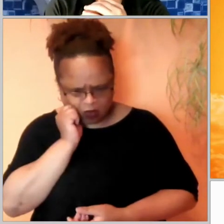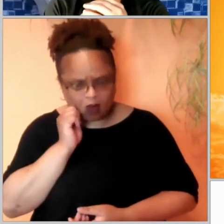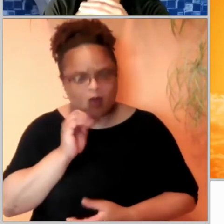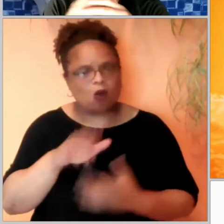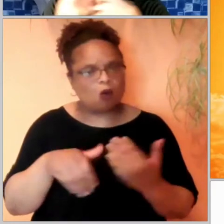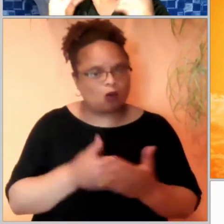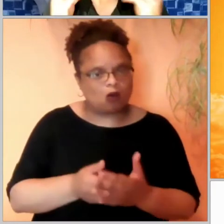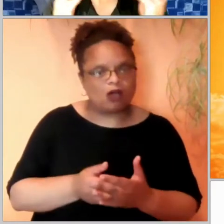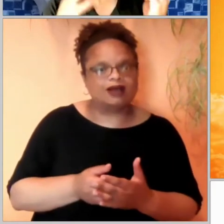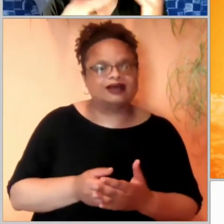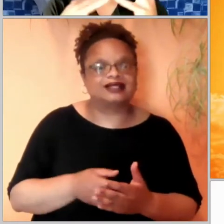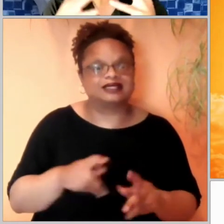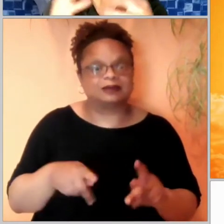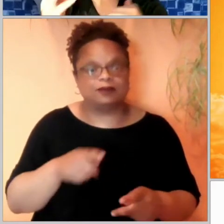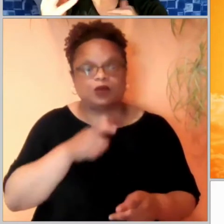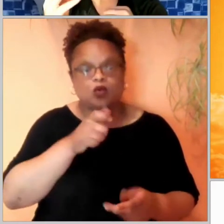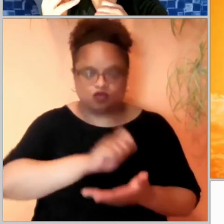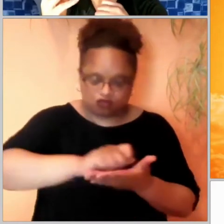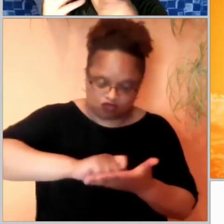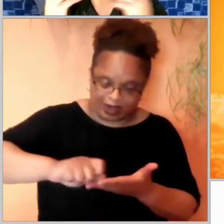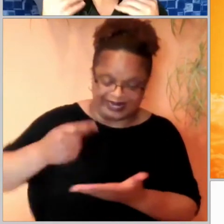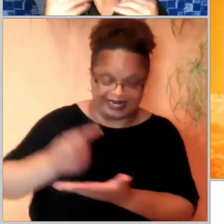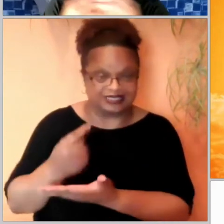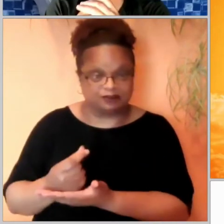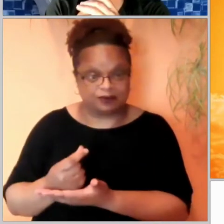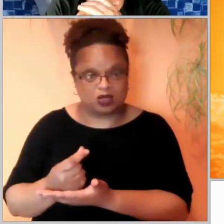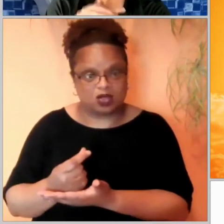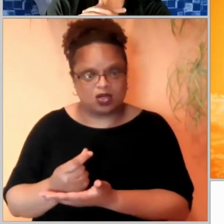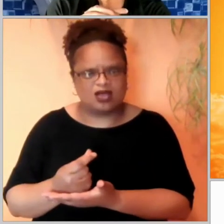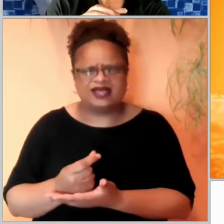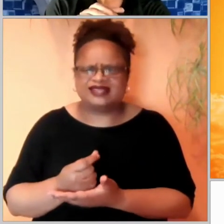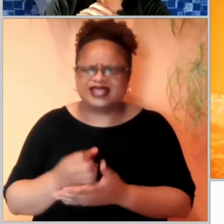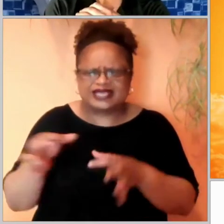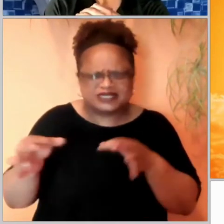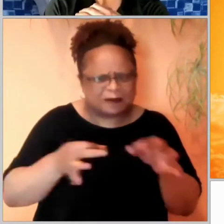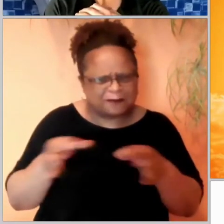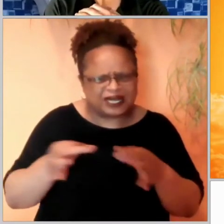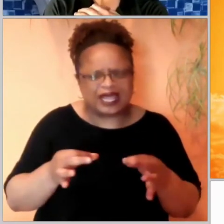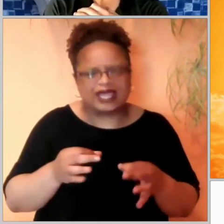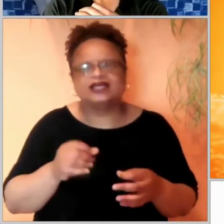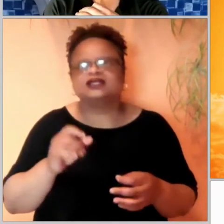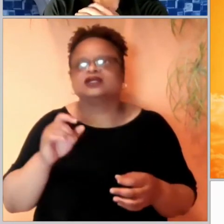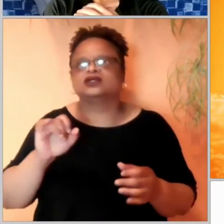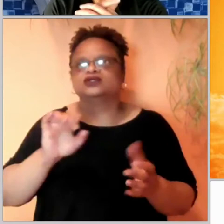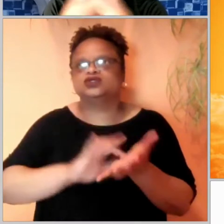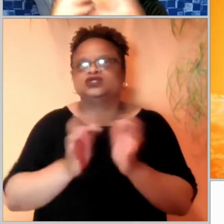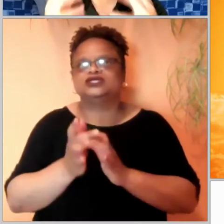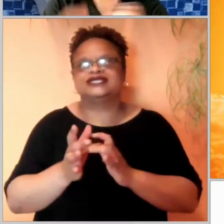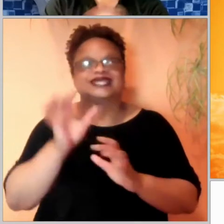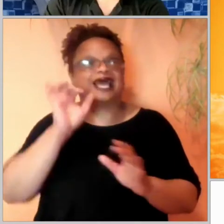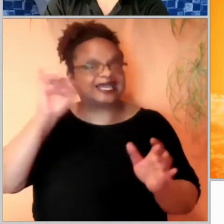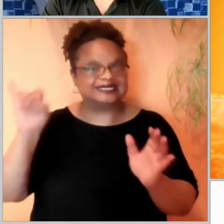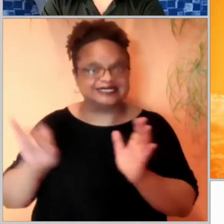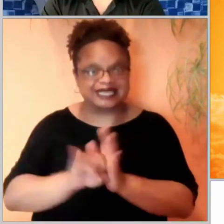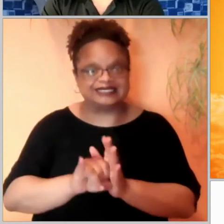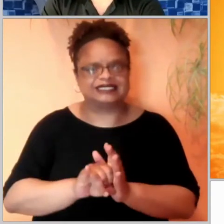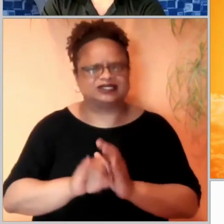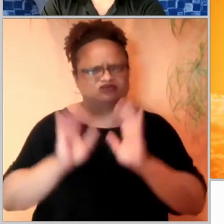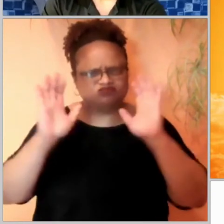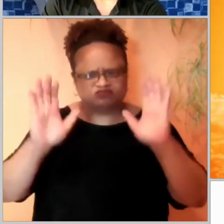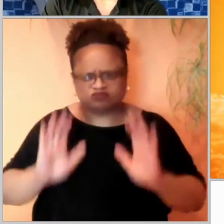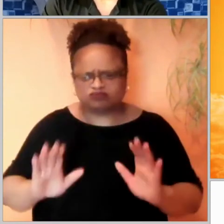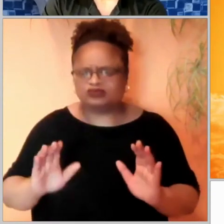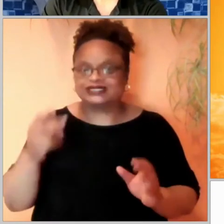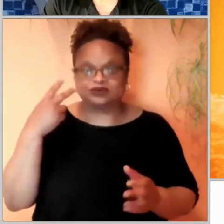writers paint amazing pictures of who Jesus is and how much he loves us. And so this chapter that we're going to be reading